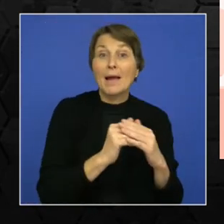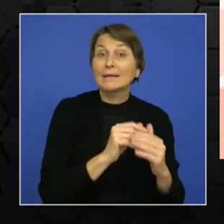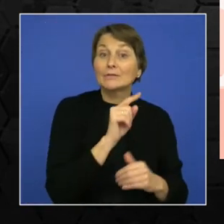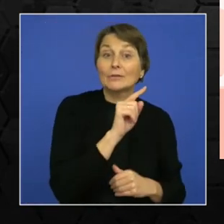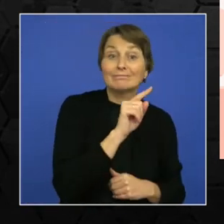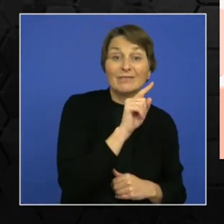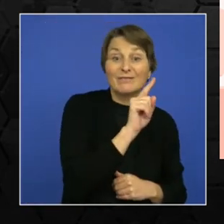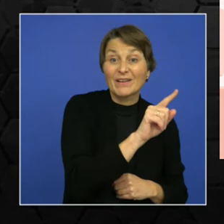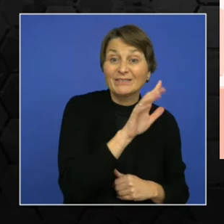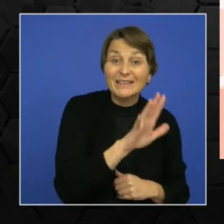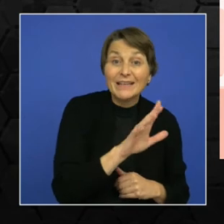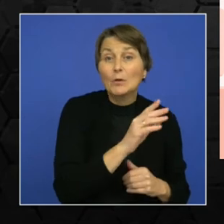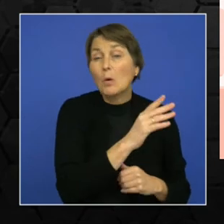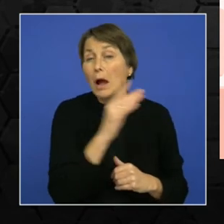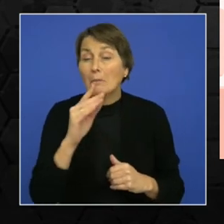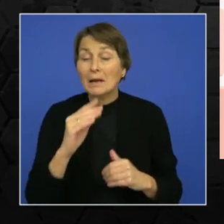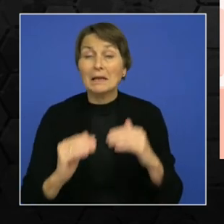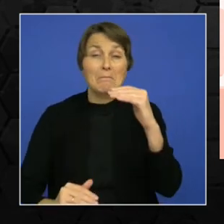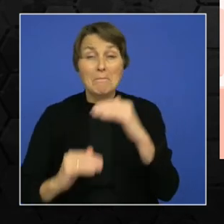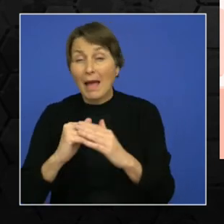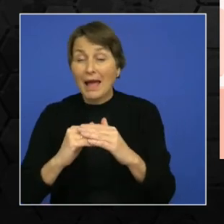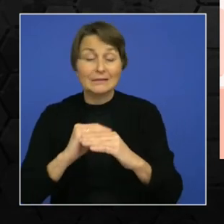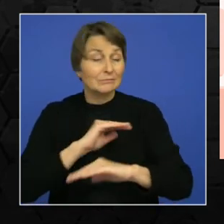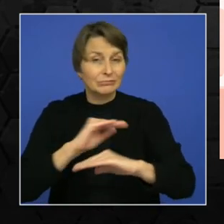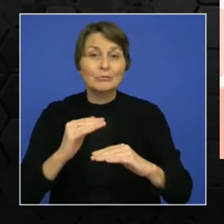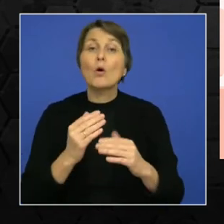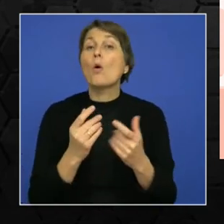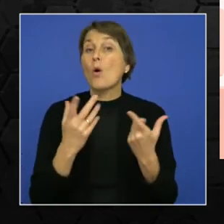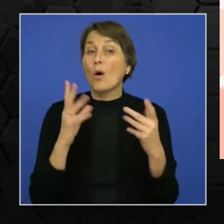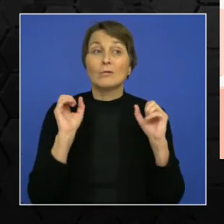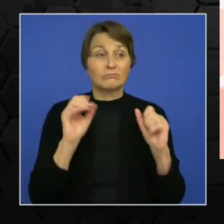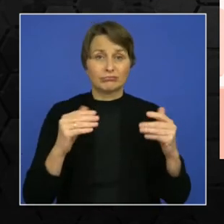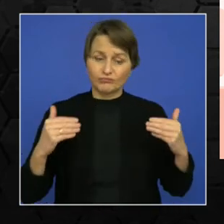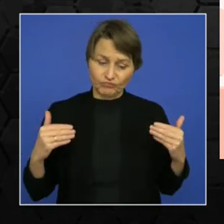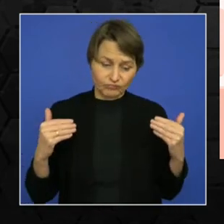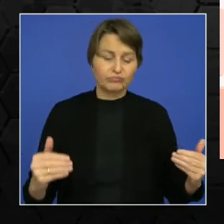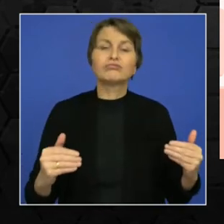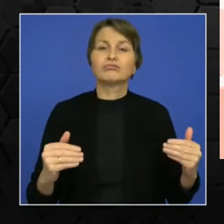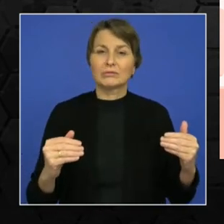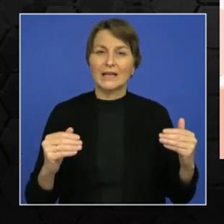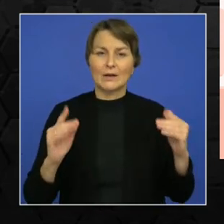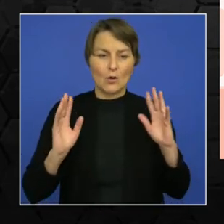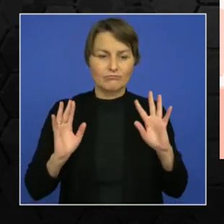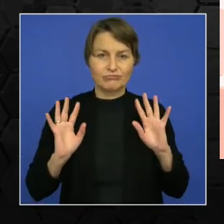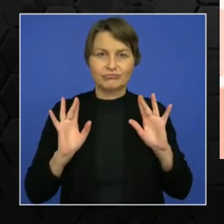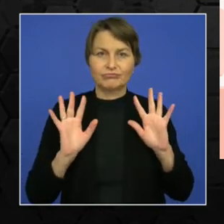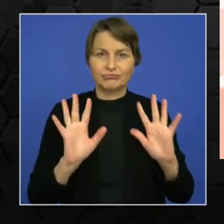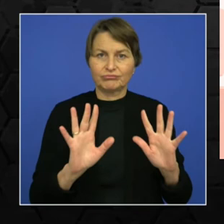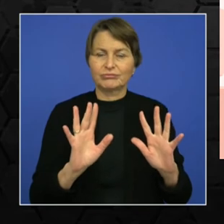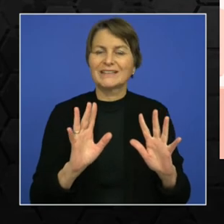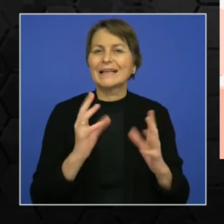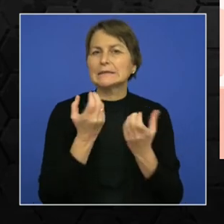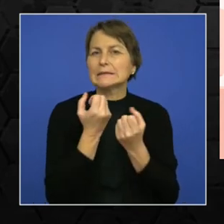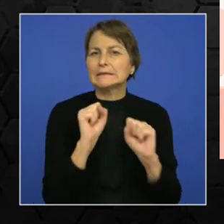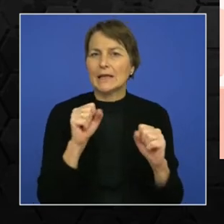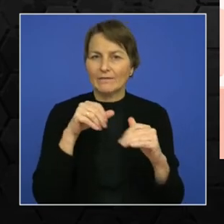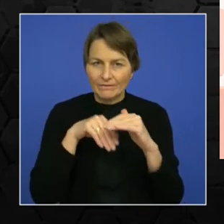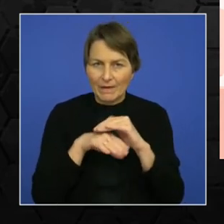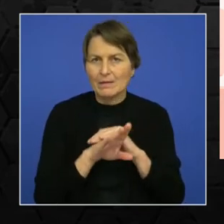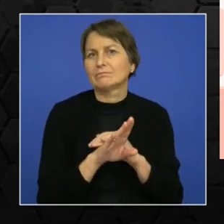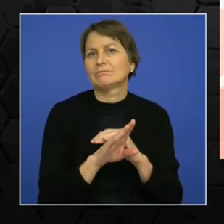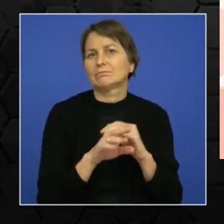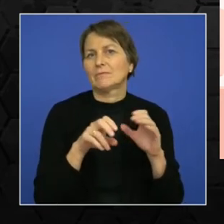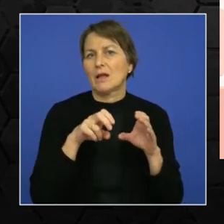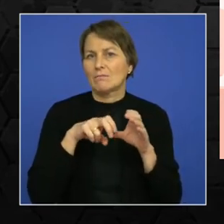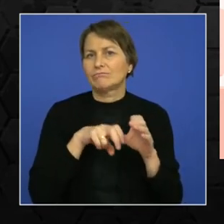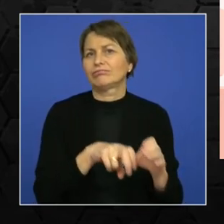this means that it is safe and more number of people could be boarded. So automatic passenger counter is a technology that is used to record the number of travelers using